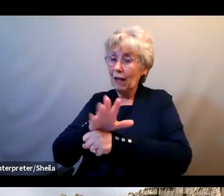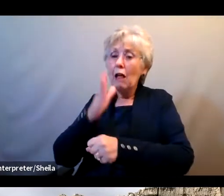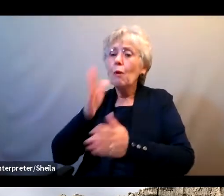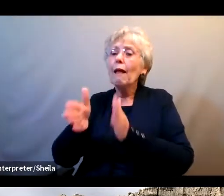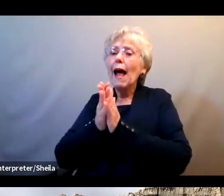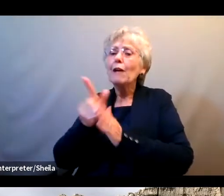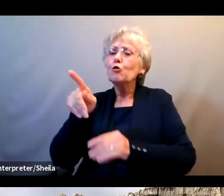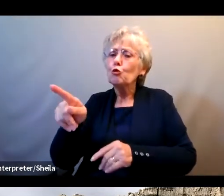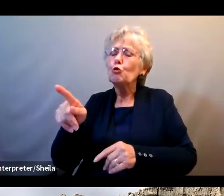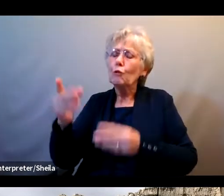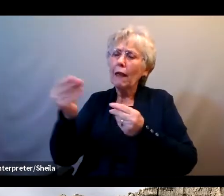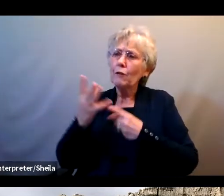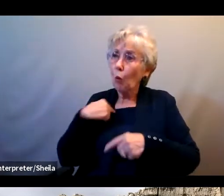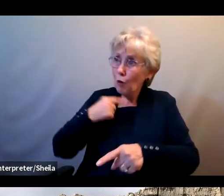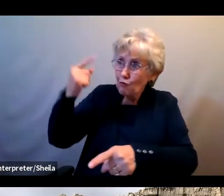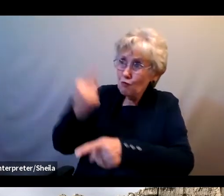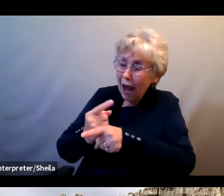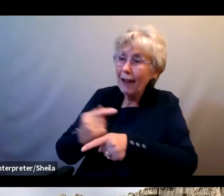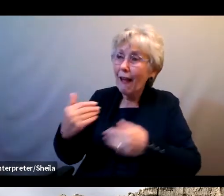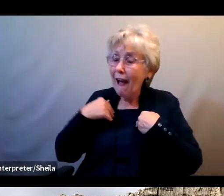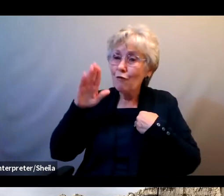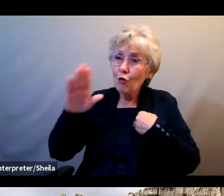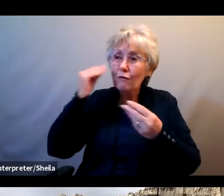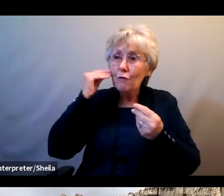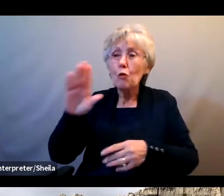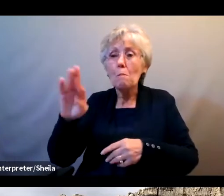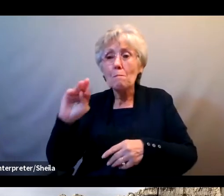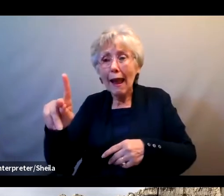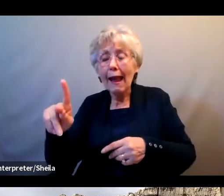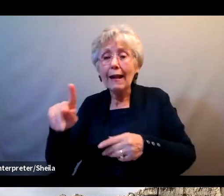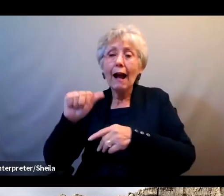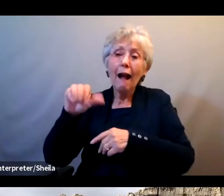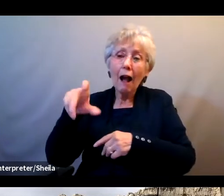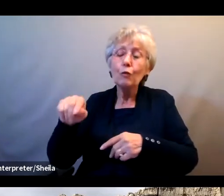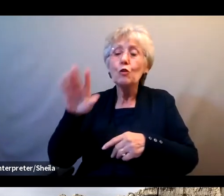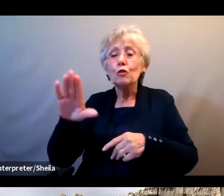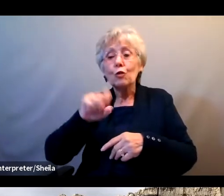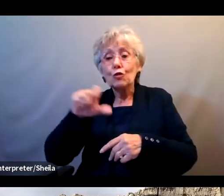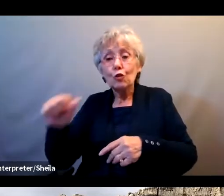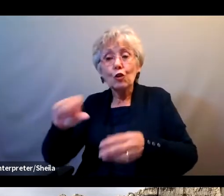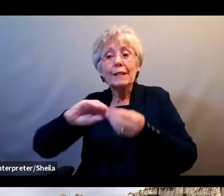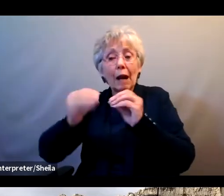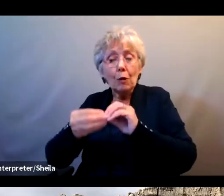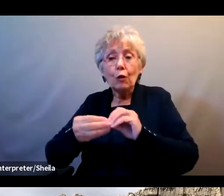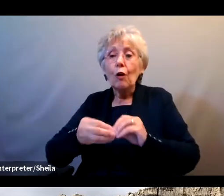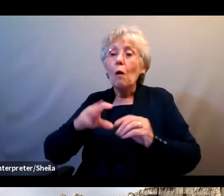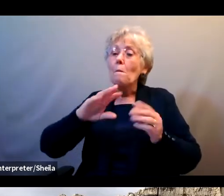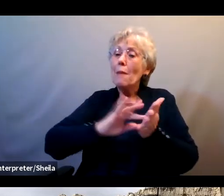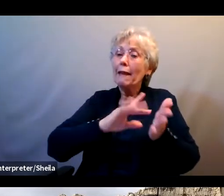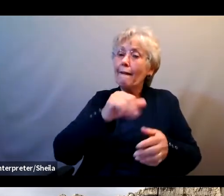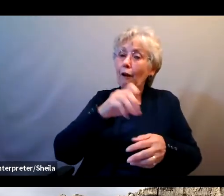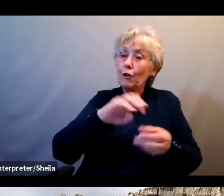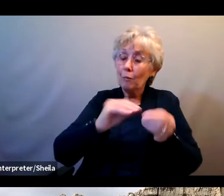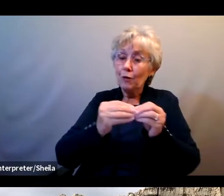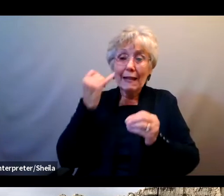information like your bank account, your social security number, or your Medicare numbers. If you get a call from someone